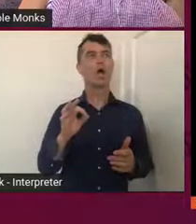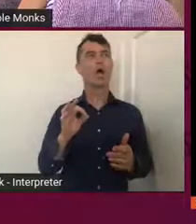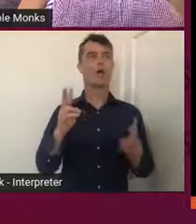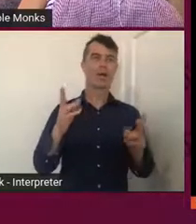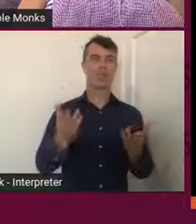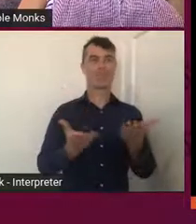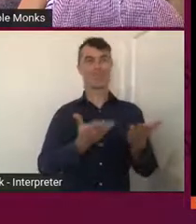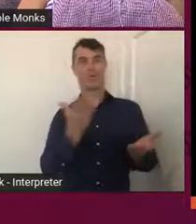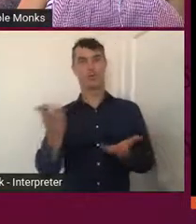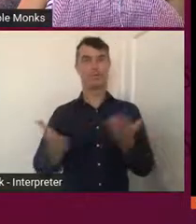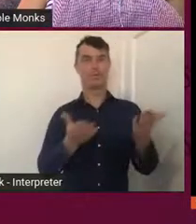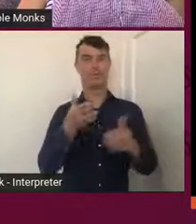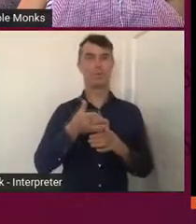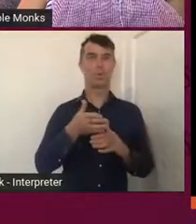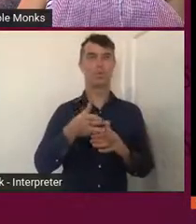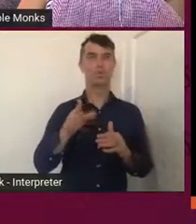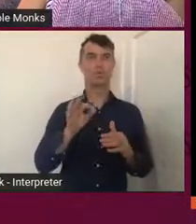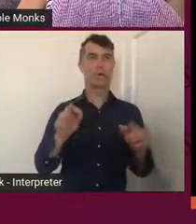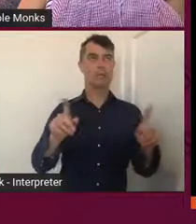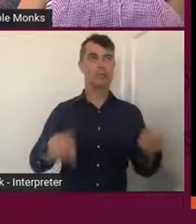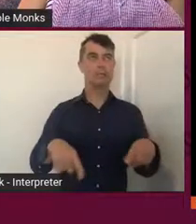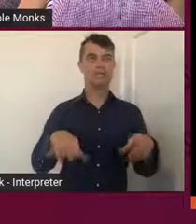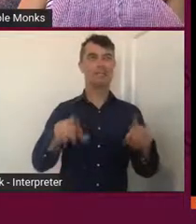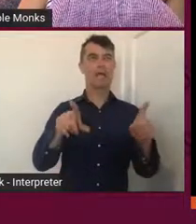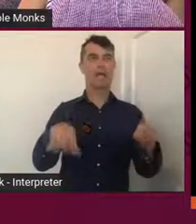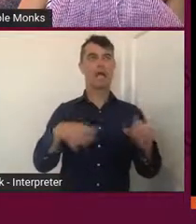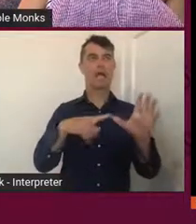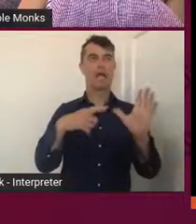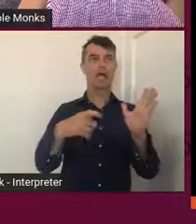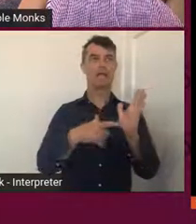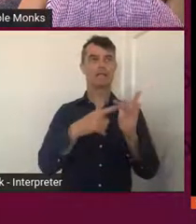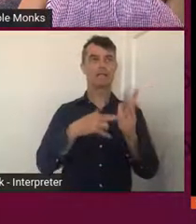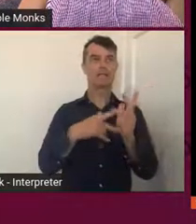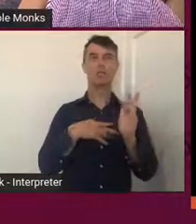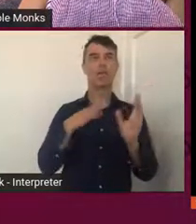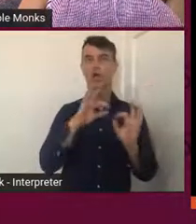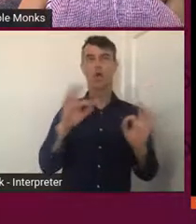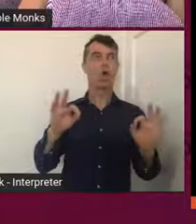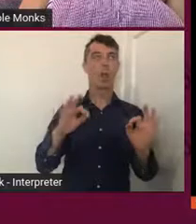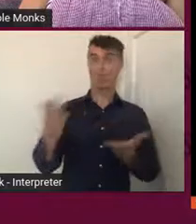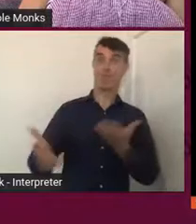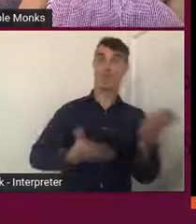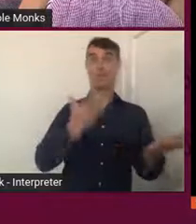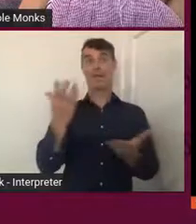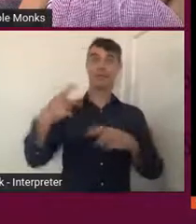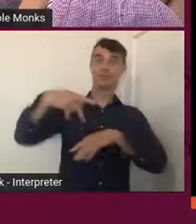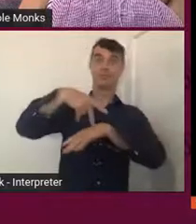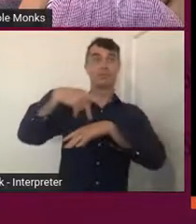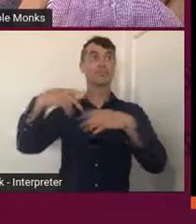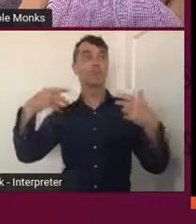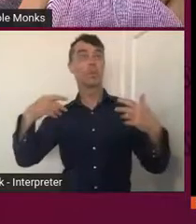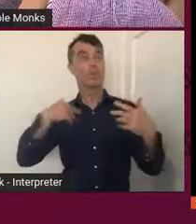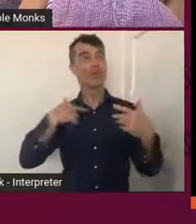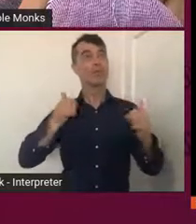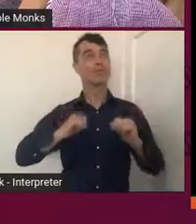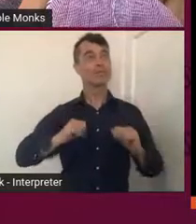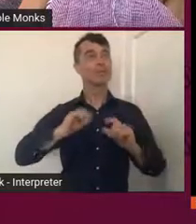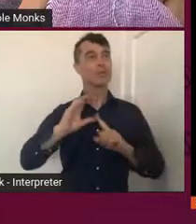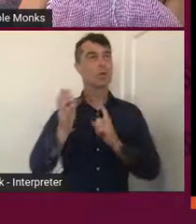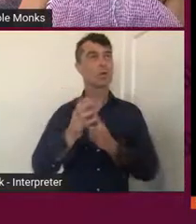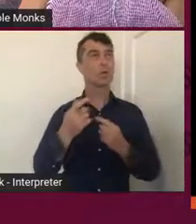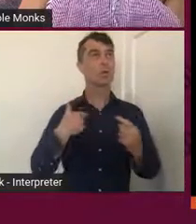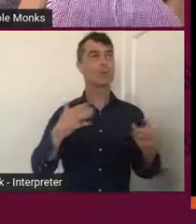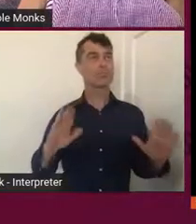because we're not there performing for anybody. We're, we're there practicing culture and we're activating the